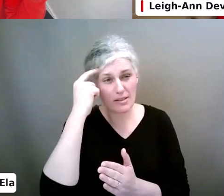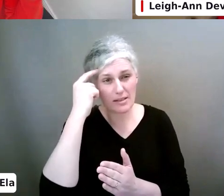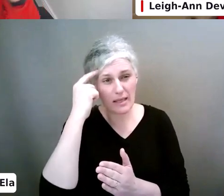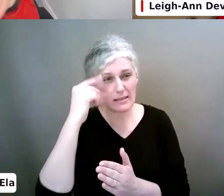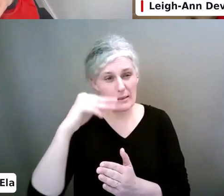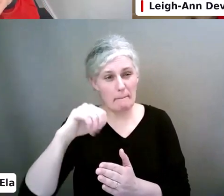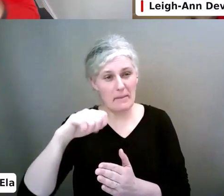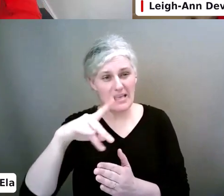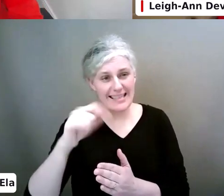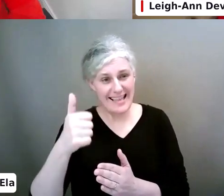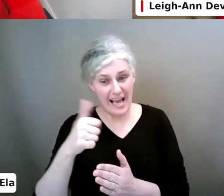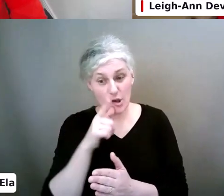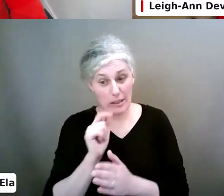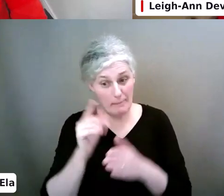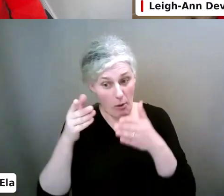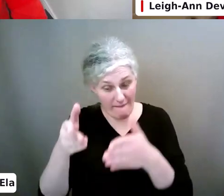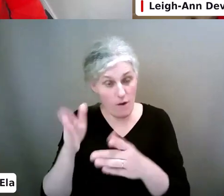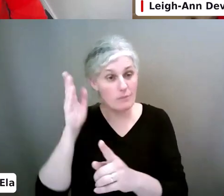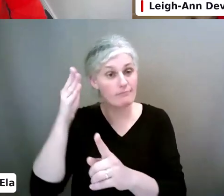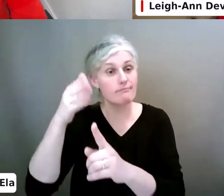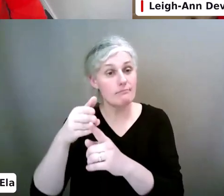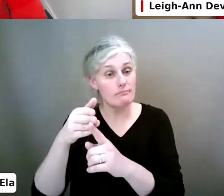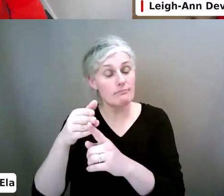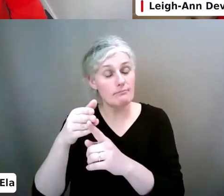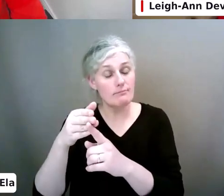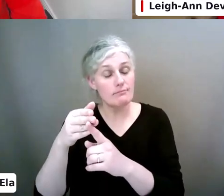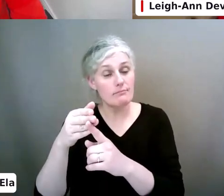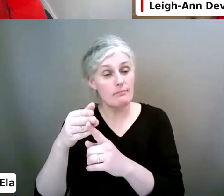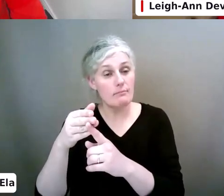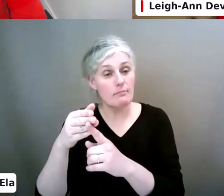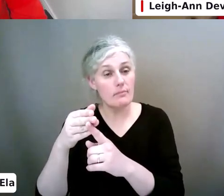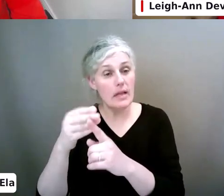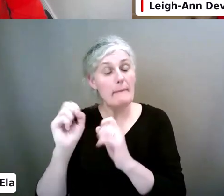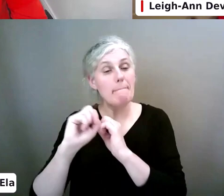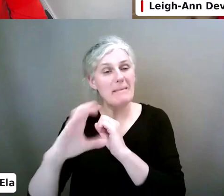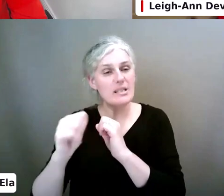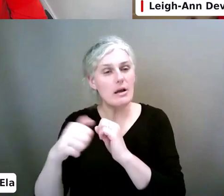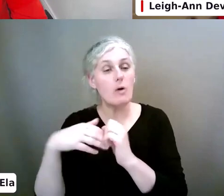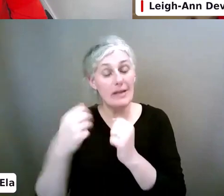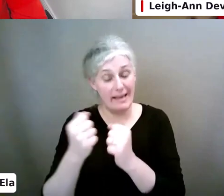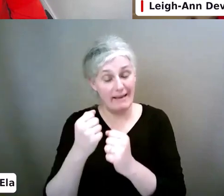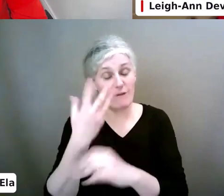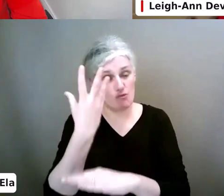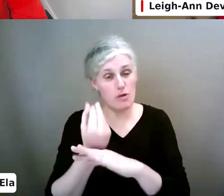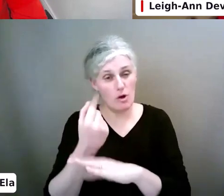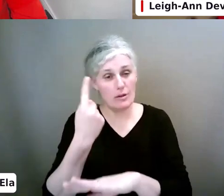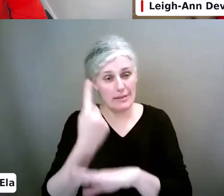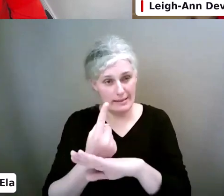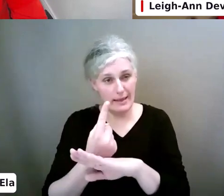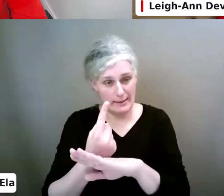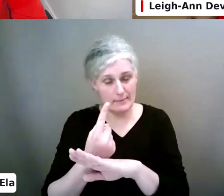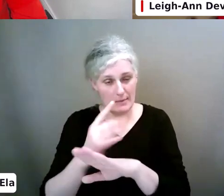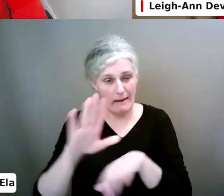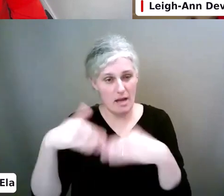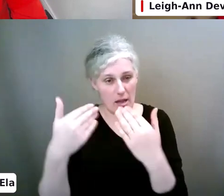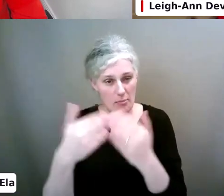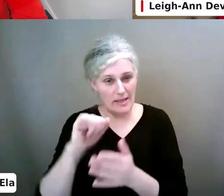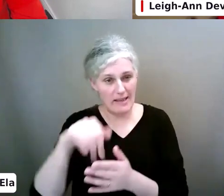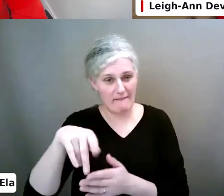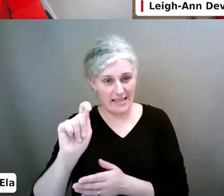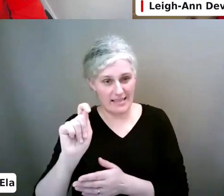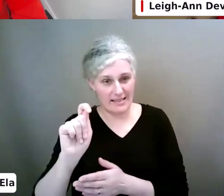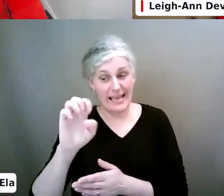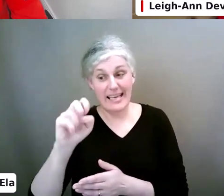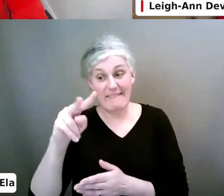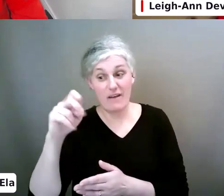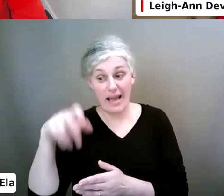Christmas. It's all up there. The recording on our events page. Events.ie. And, you know, it